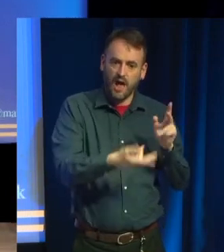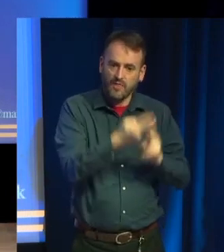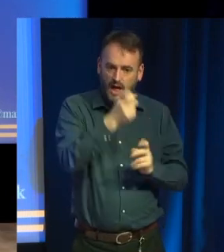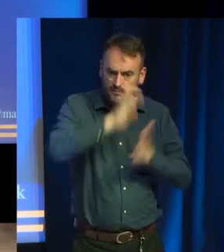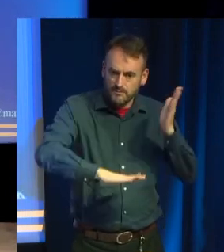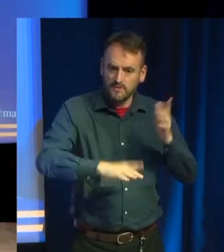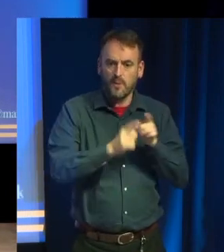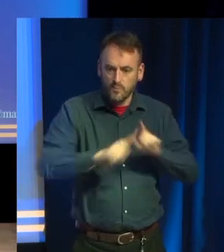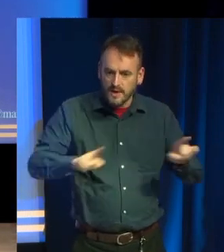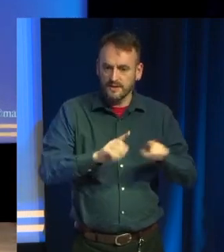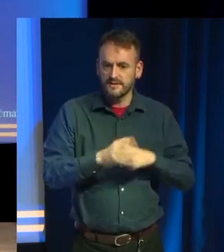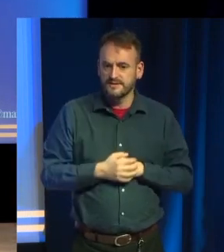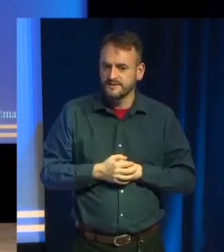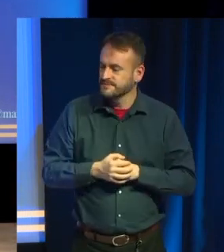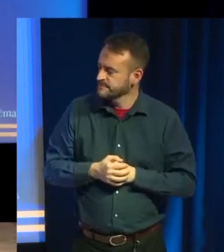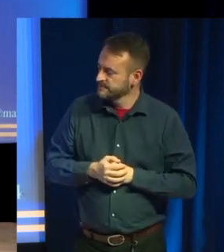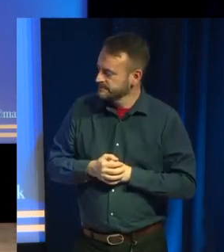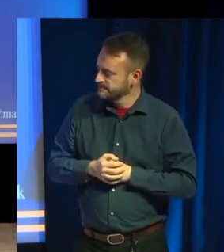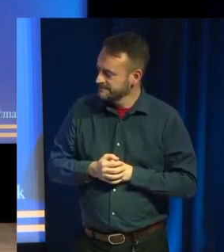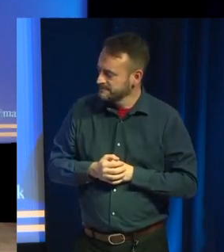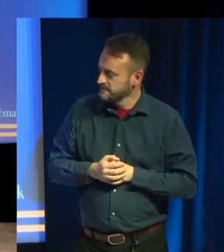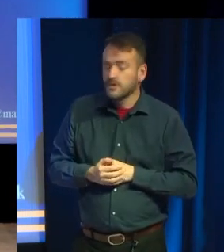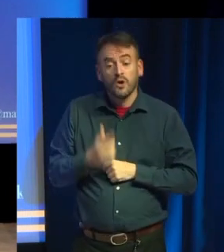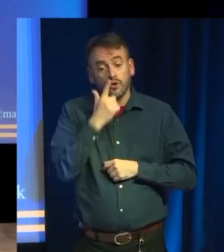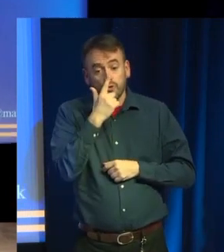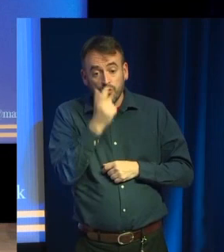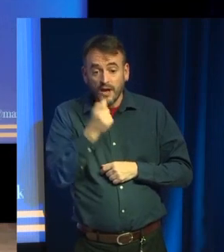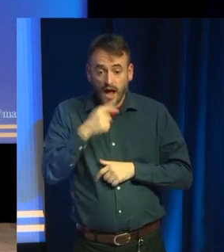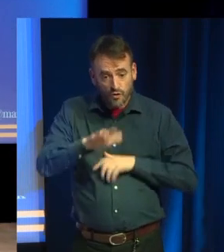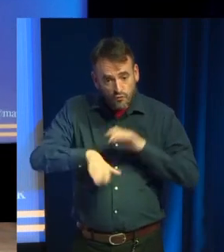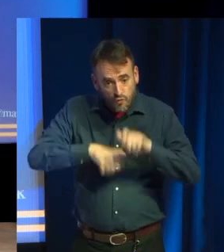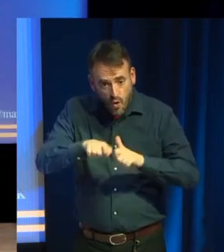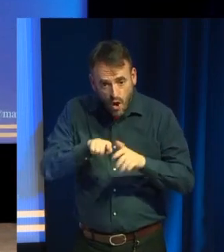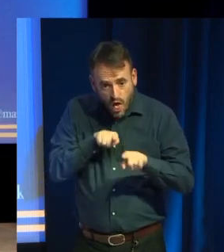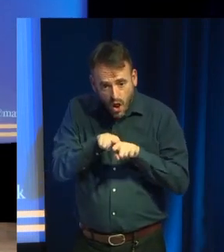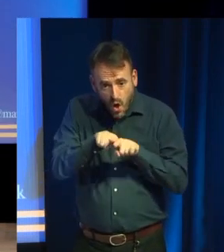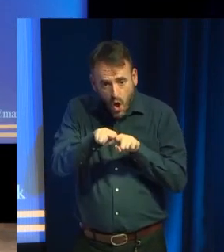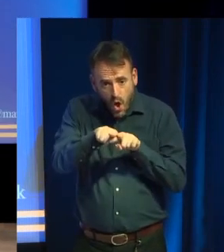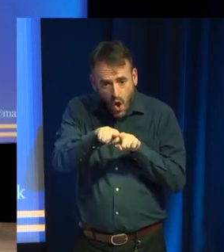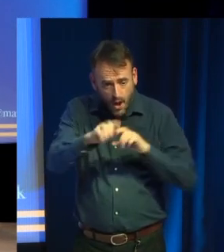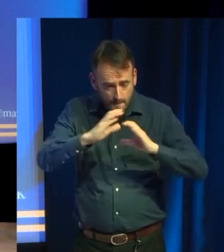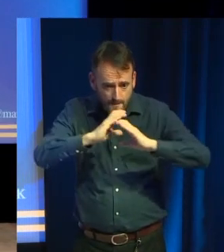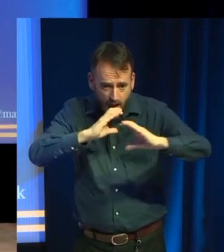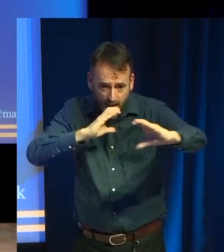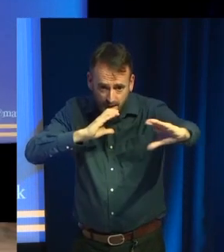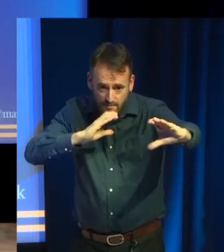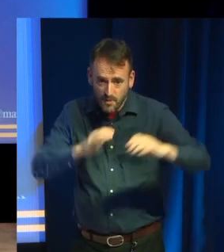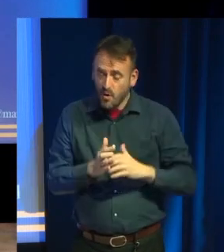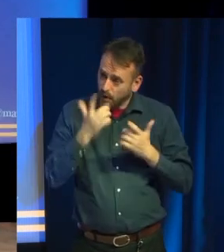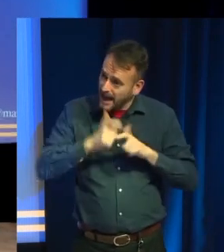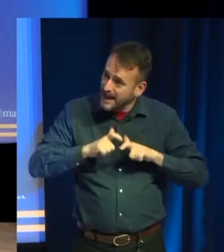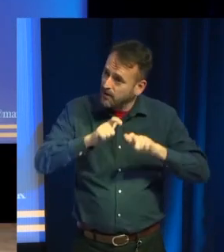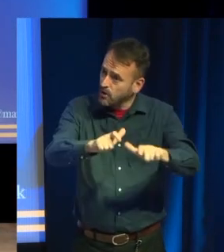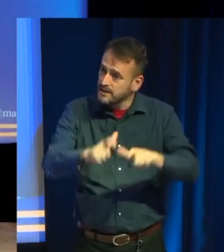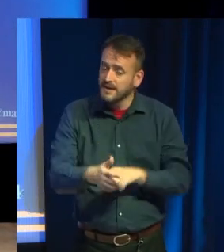You can crawl along the rancid sewage pipe that veers off at eight, or carry on regardless. Within easy reach, you can see nothing. Okay,